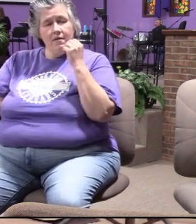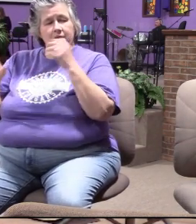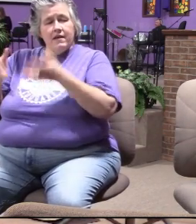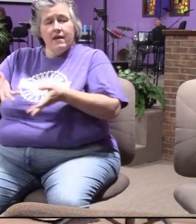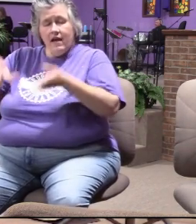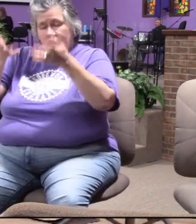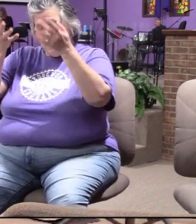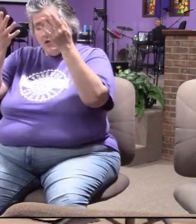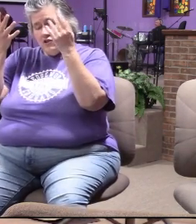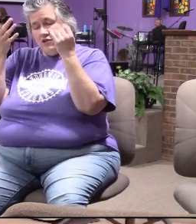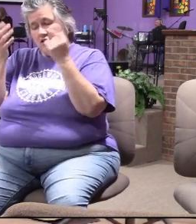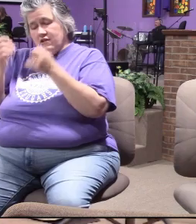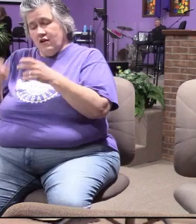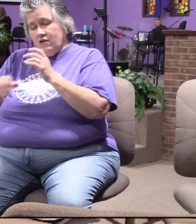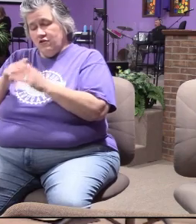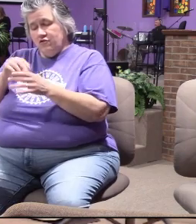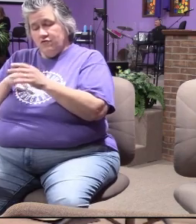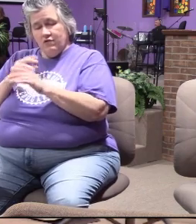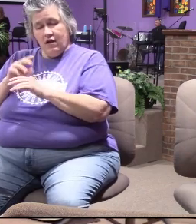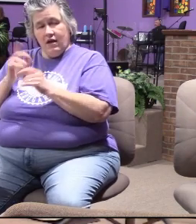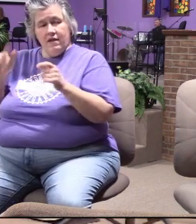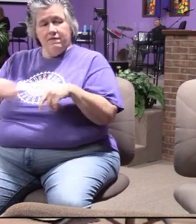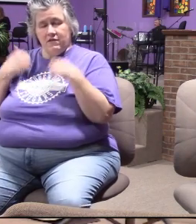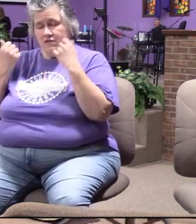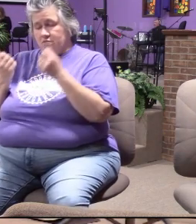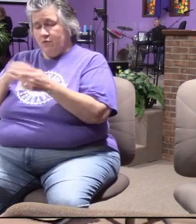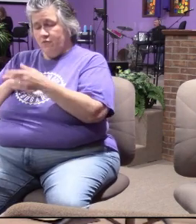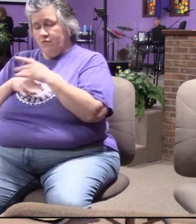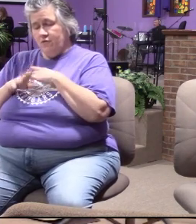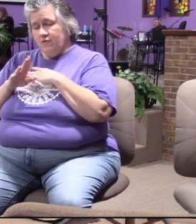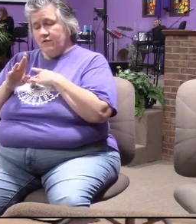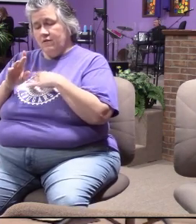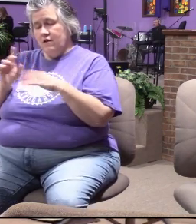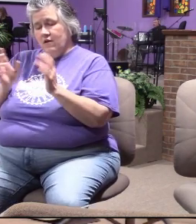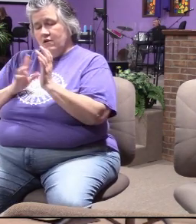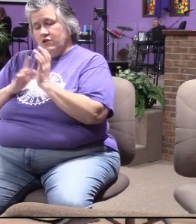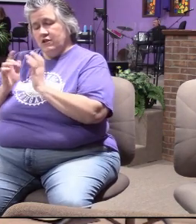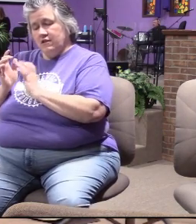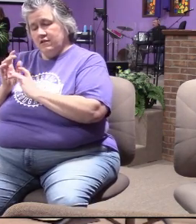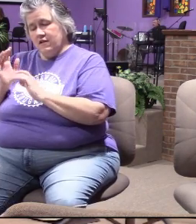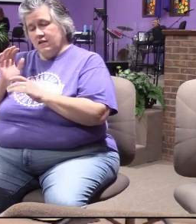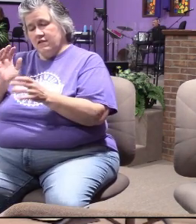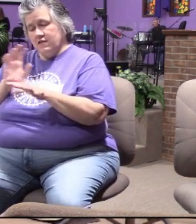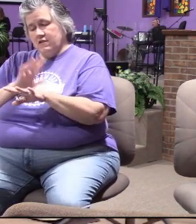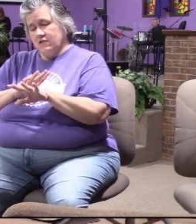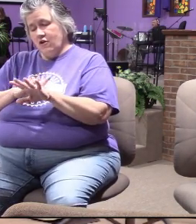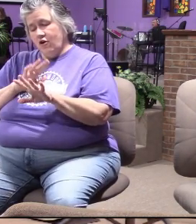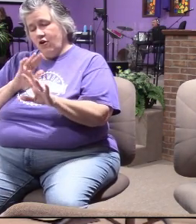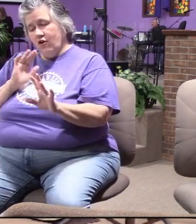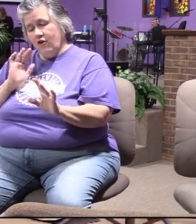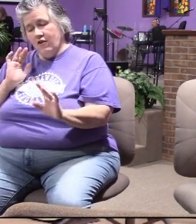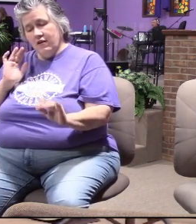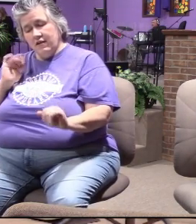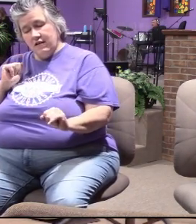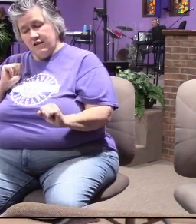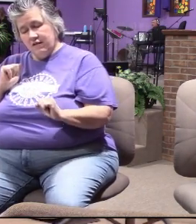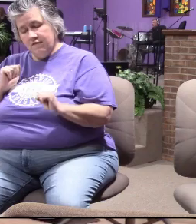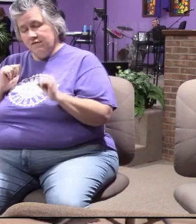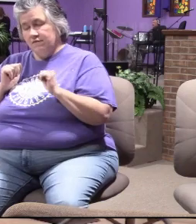the ashes a new life was born Jesus is calling